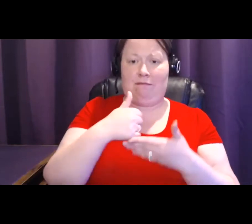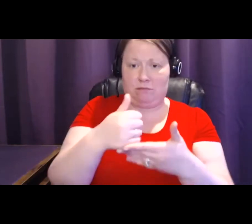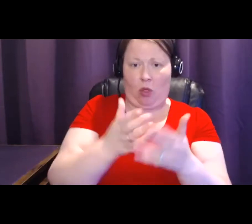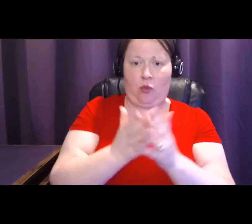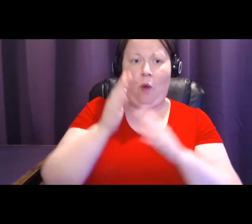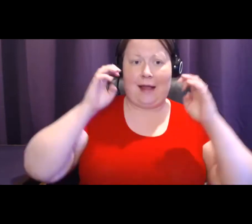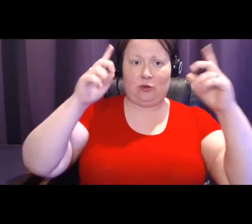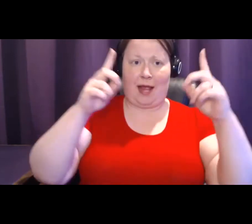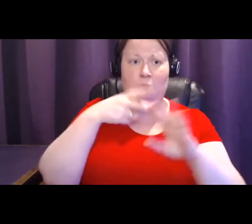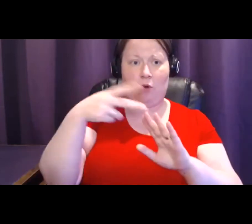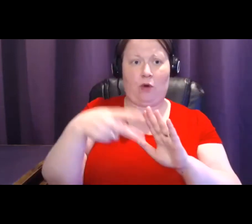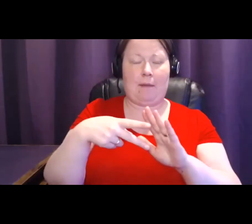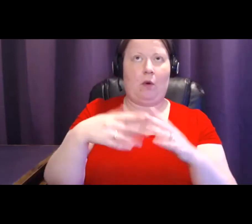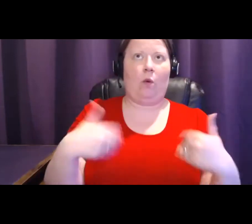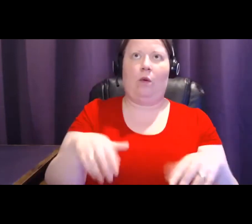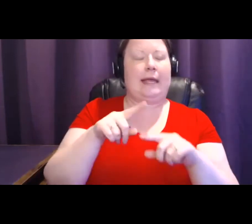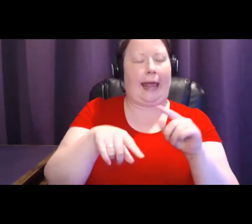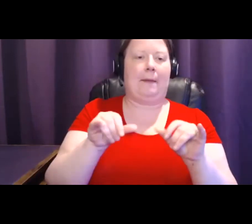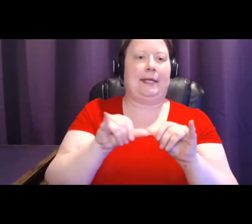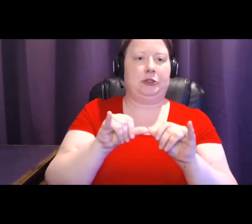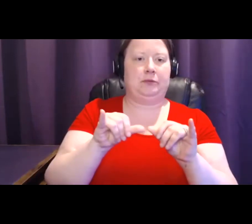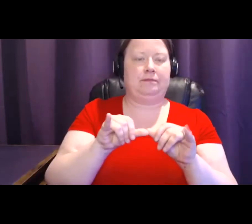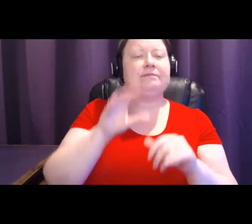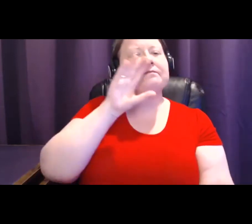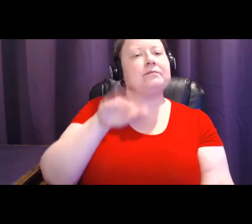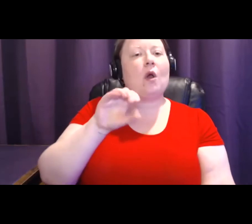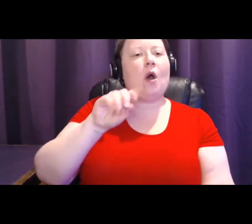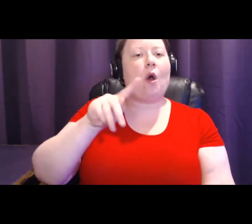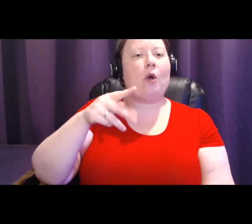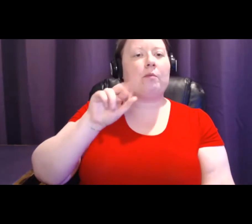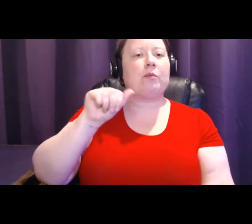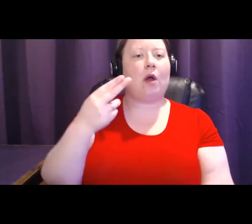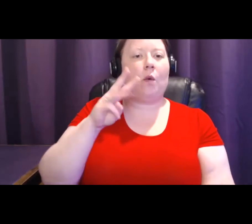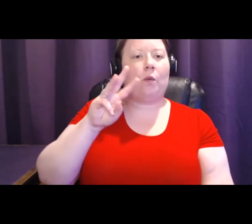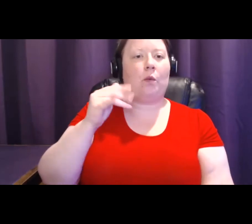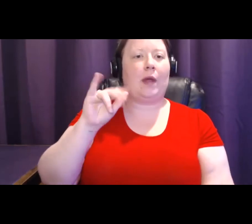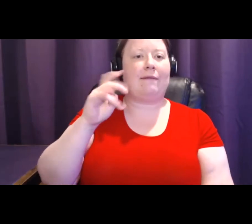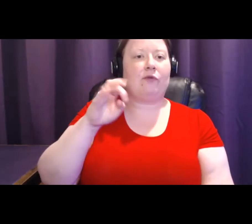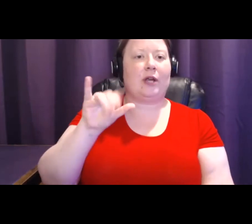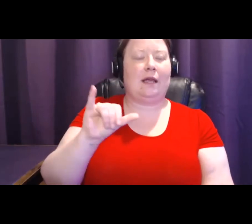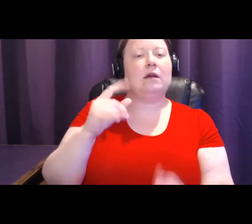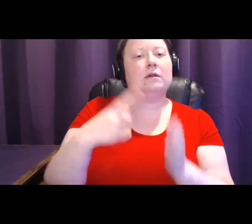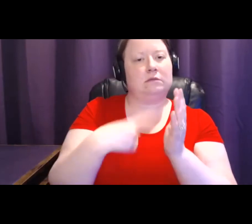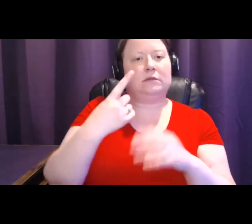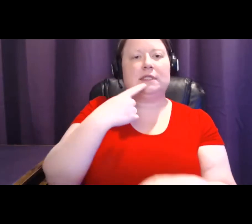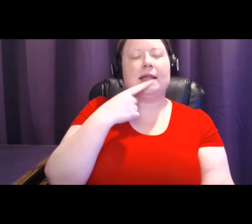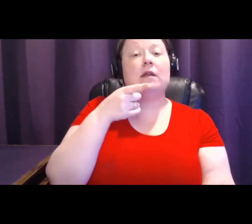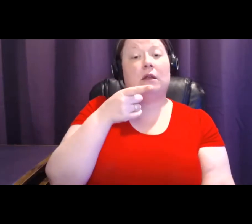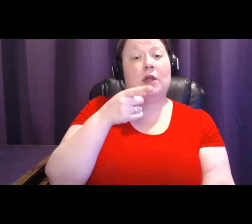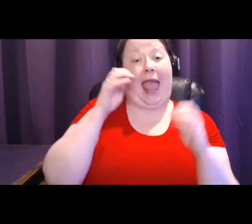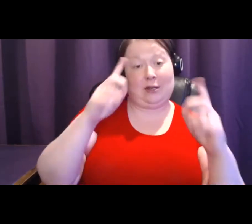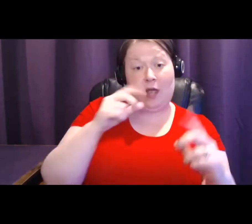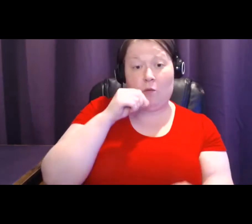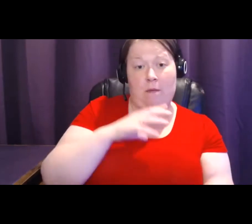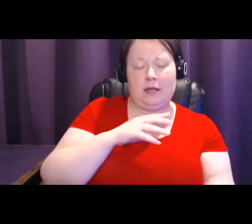is immeasurable. You know, Oprah Winfrey once said that when you educate a woman, you don't just impact one life, you